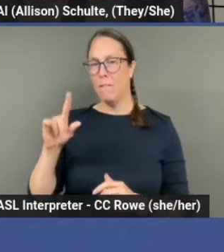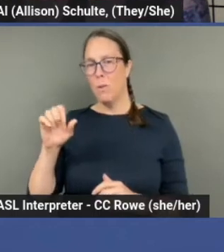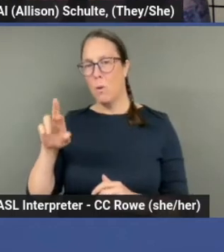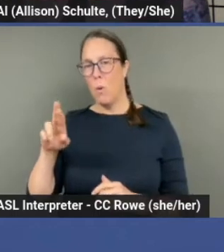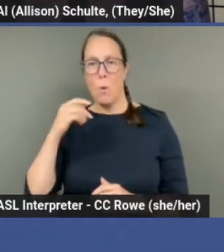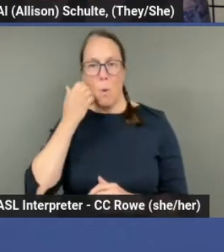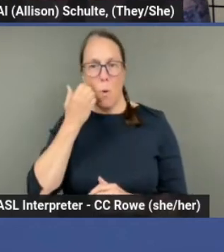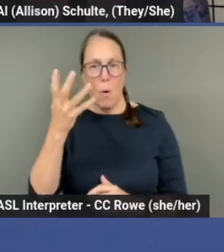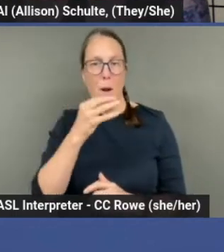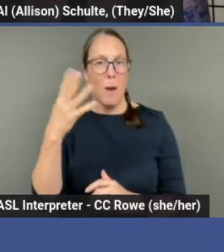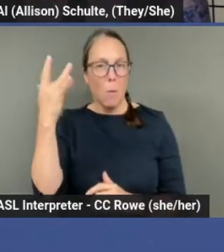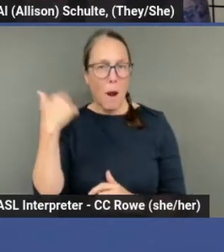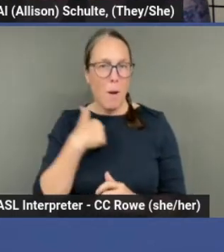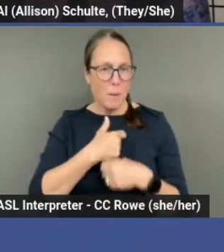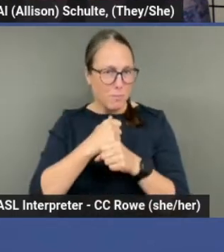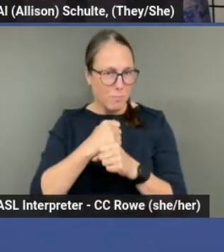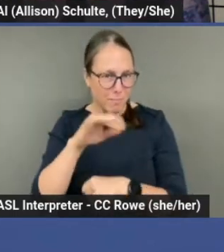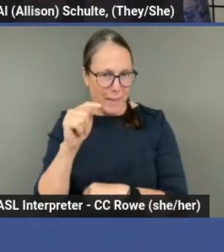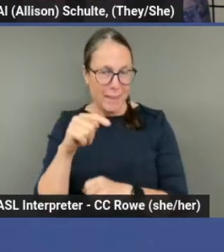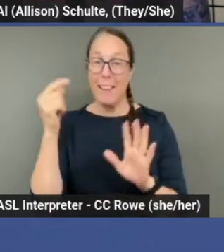So this is the cover.